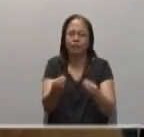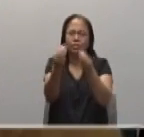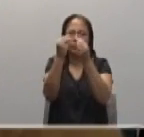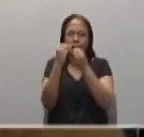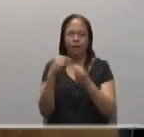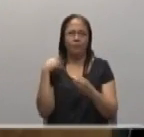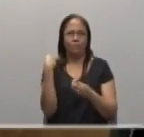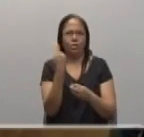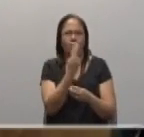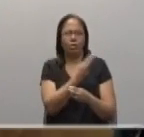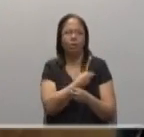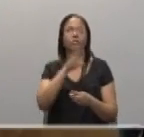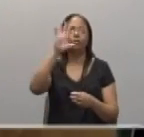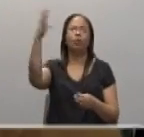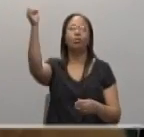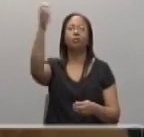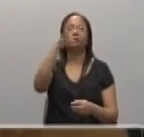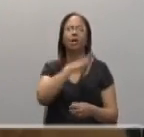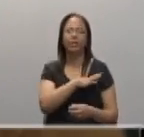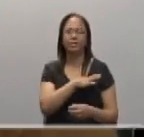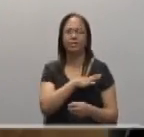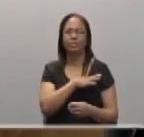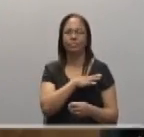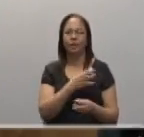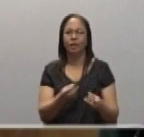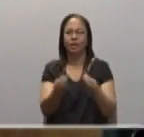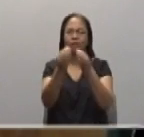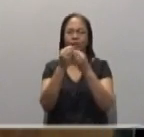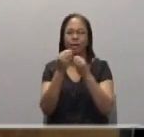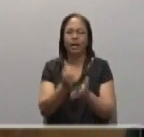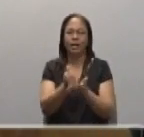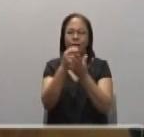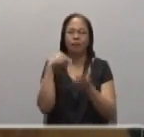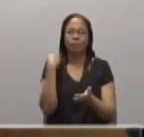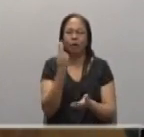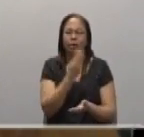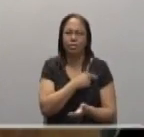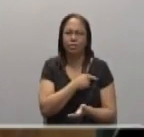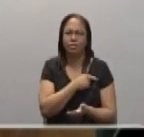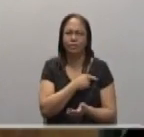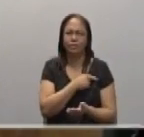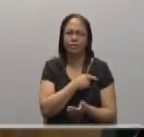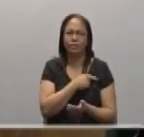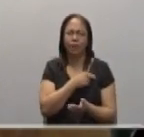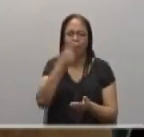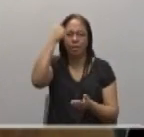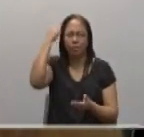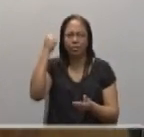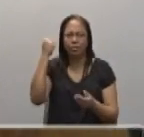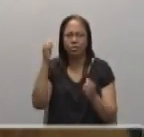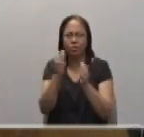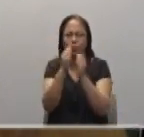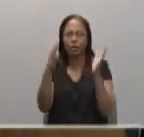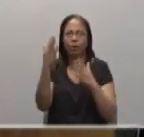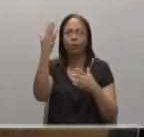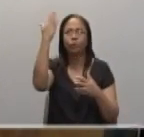your grace. Give us your help. Because without your grace,